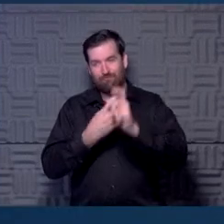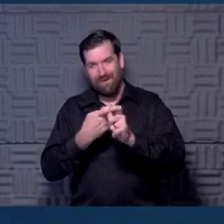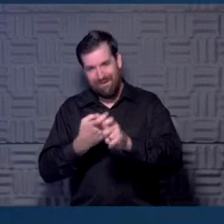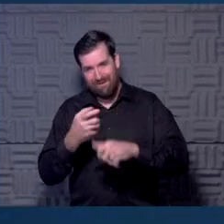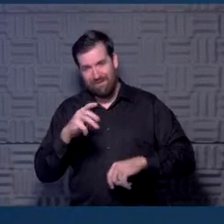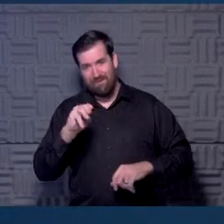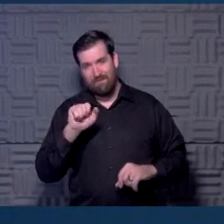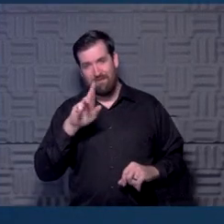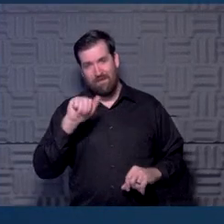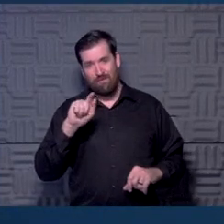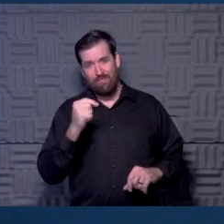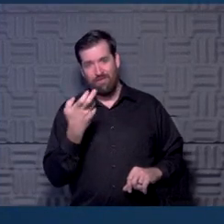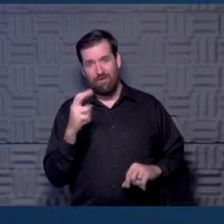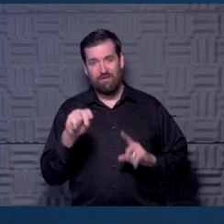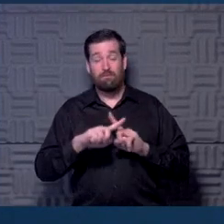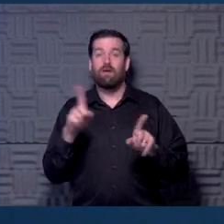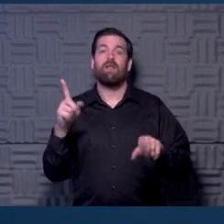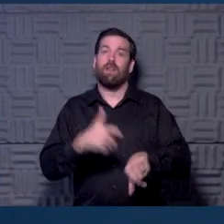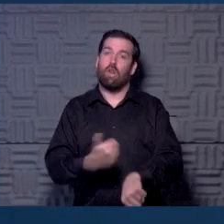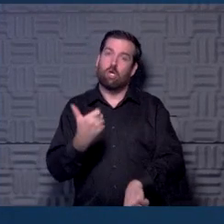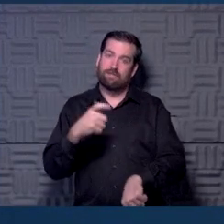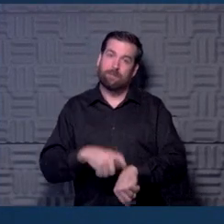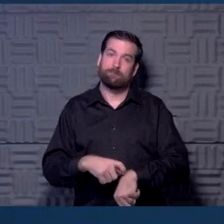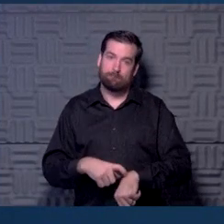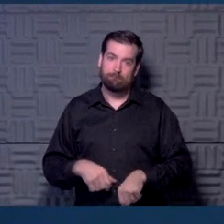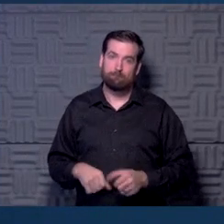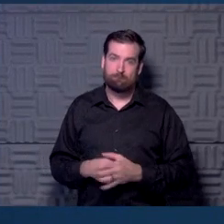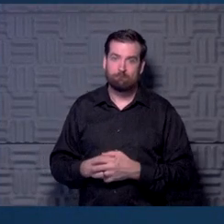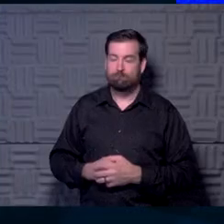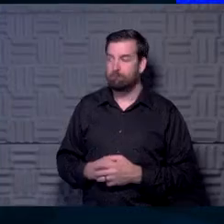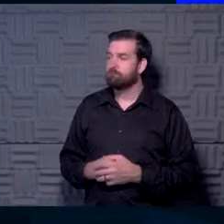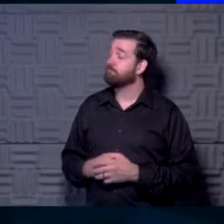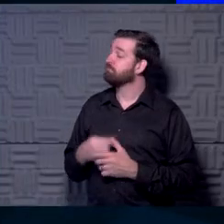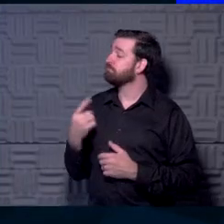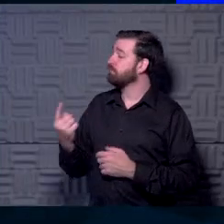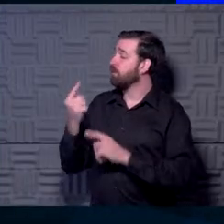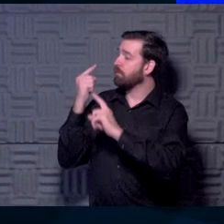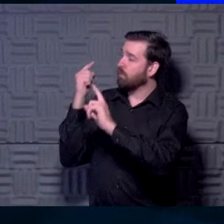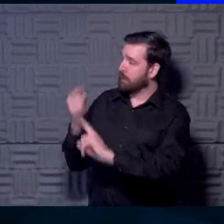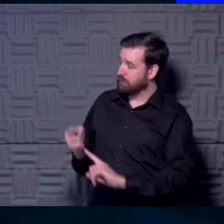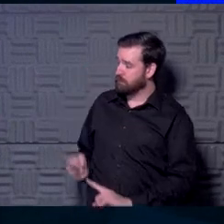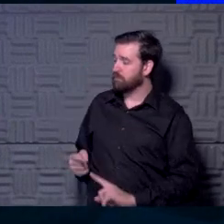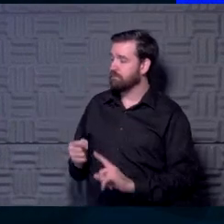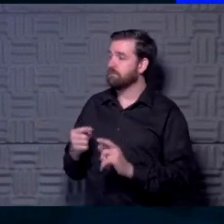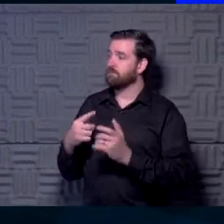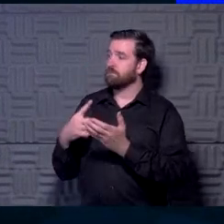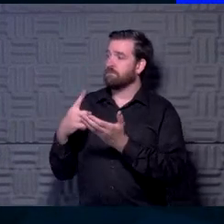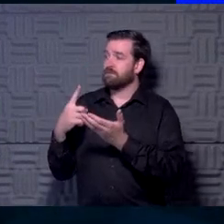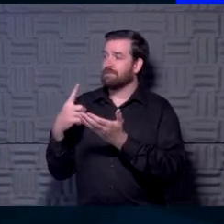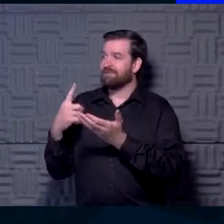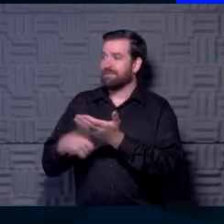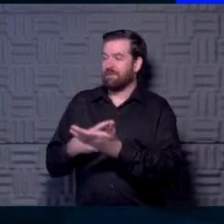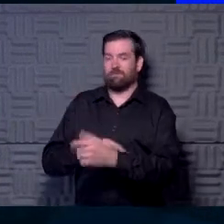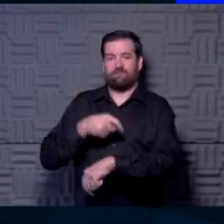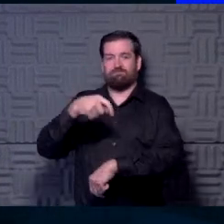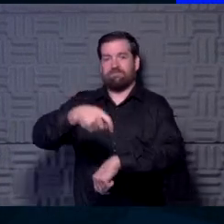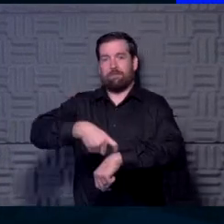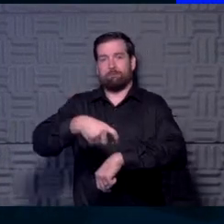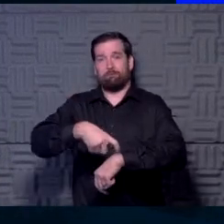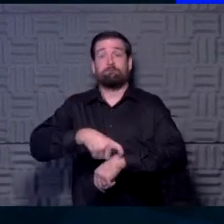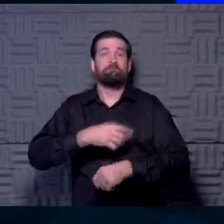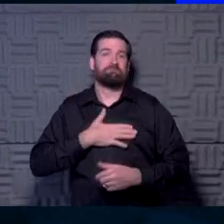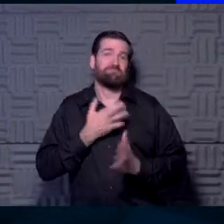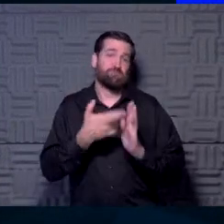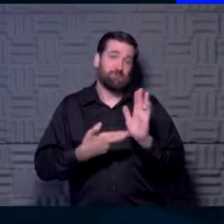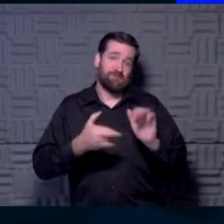it took a long time. And I think one of the points is that it does, sometimes it just takes time. That was one of my rules in the